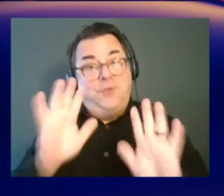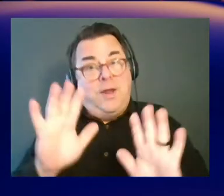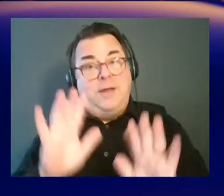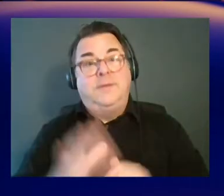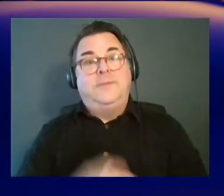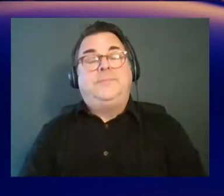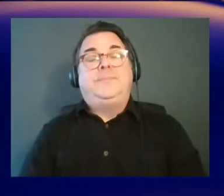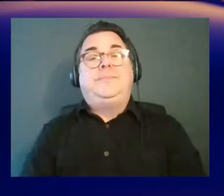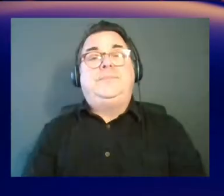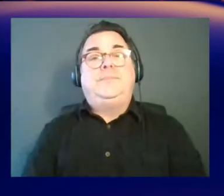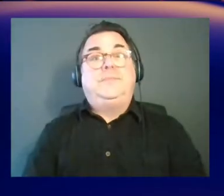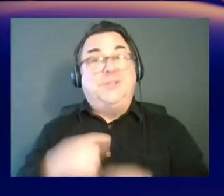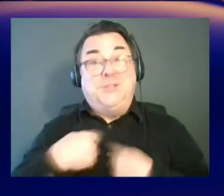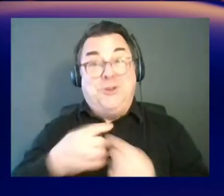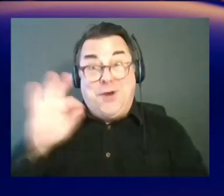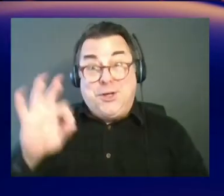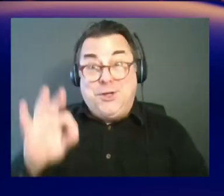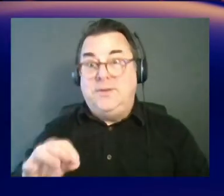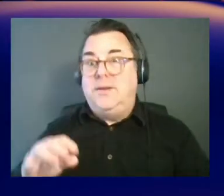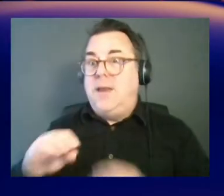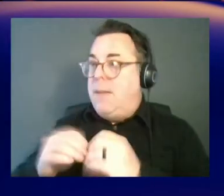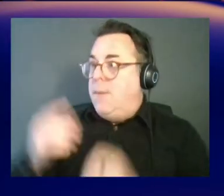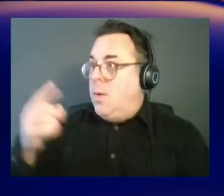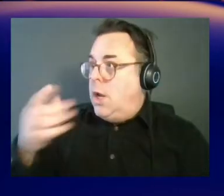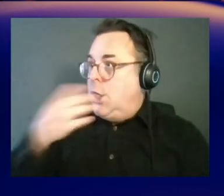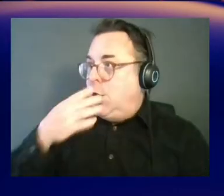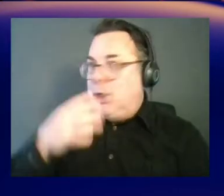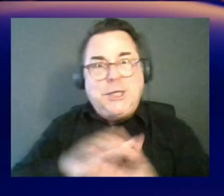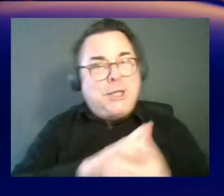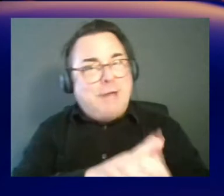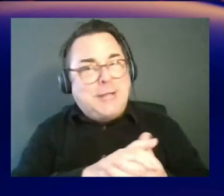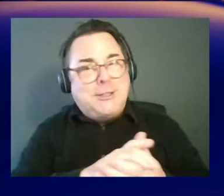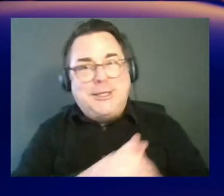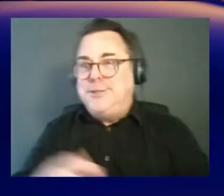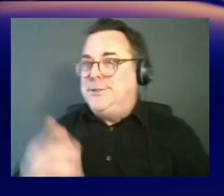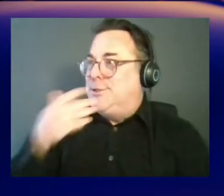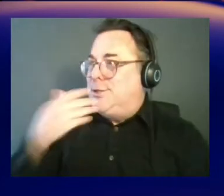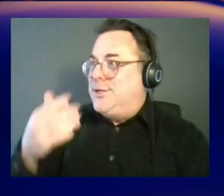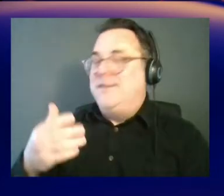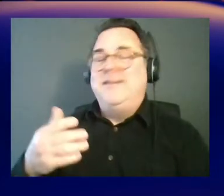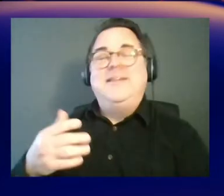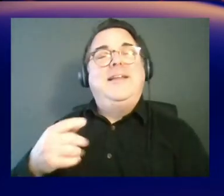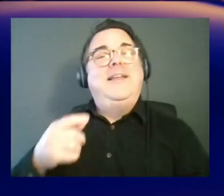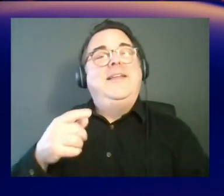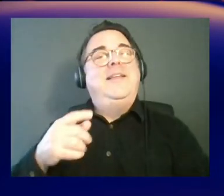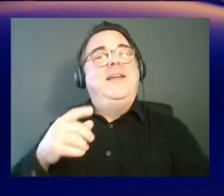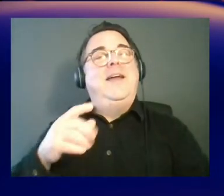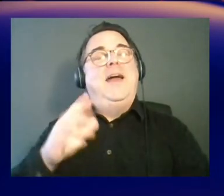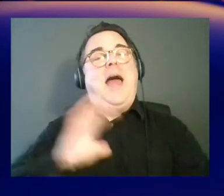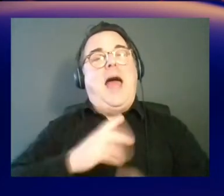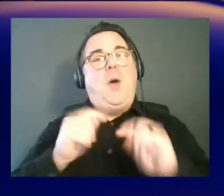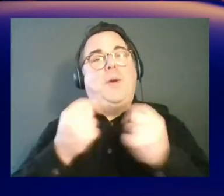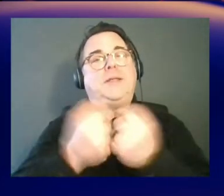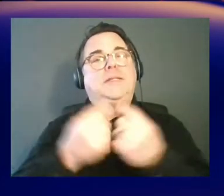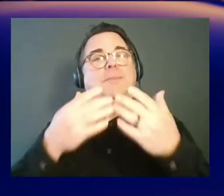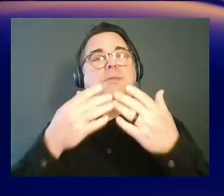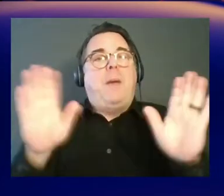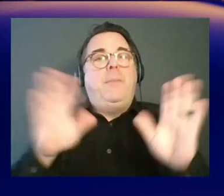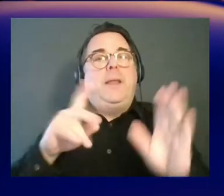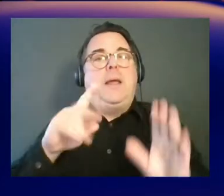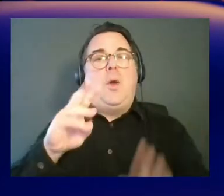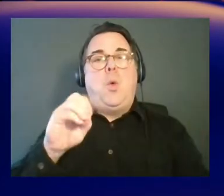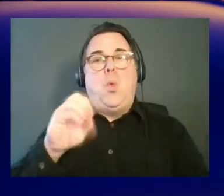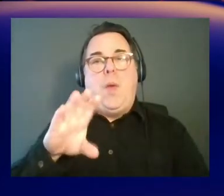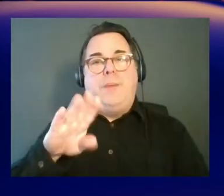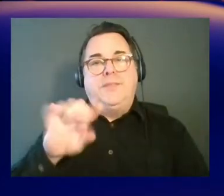well so far. Yeah, I think we can do this. That's one. That's step one, Darren. So this is our team's public website. And the best